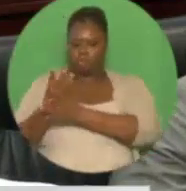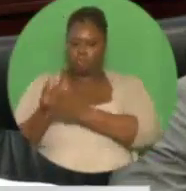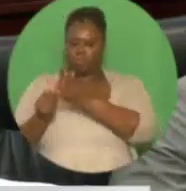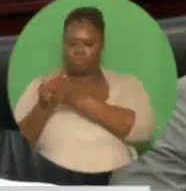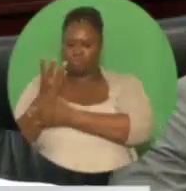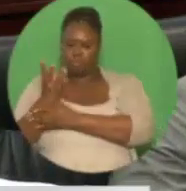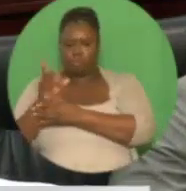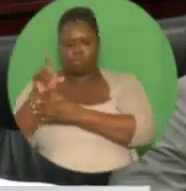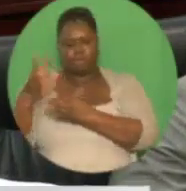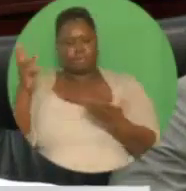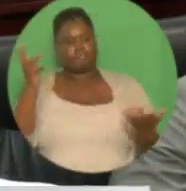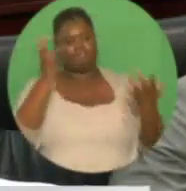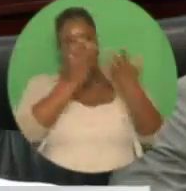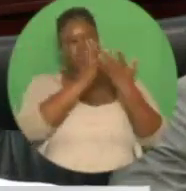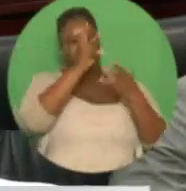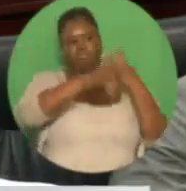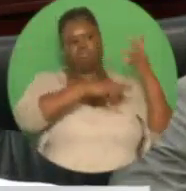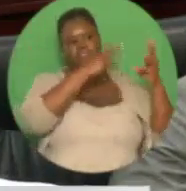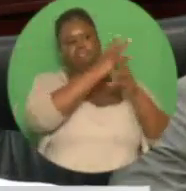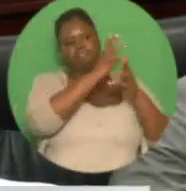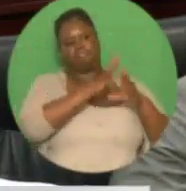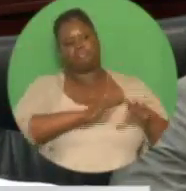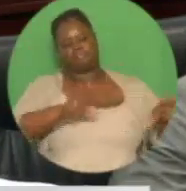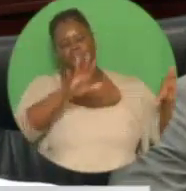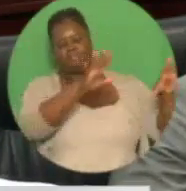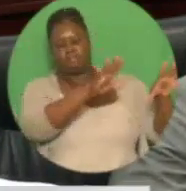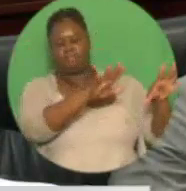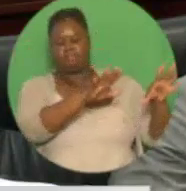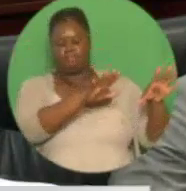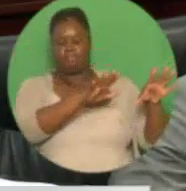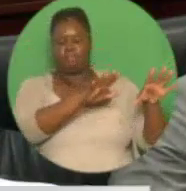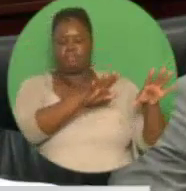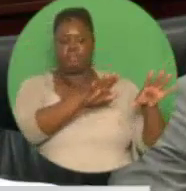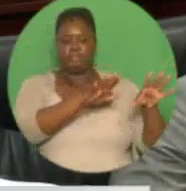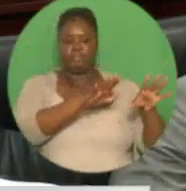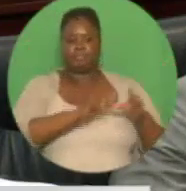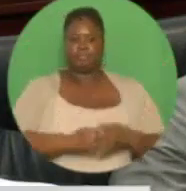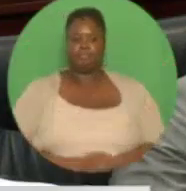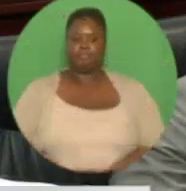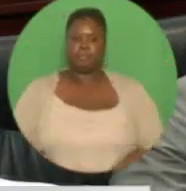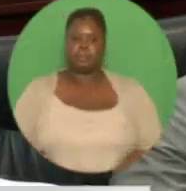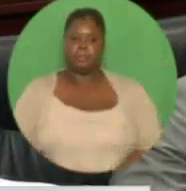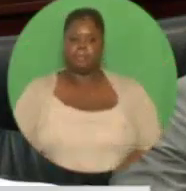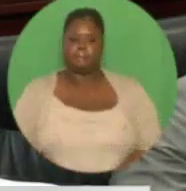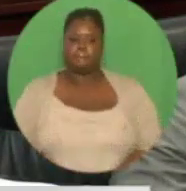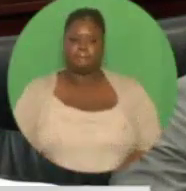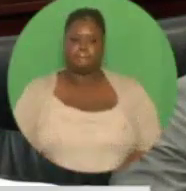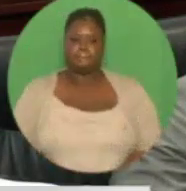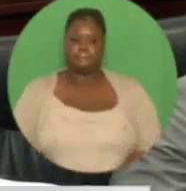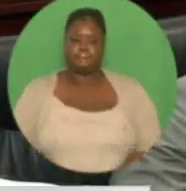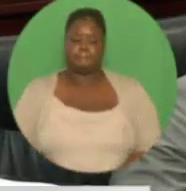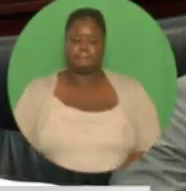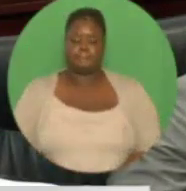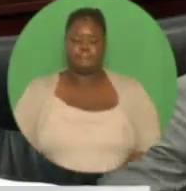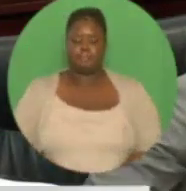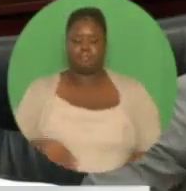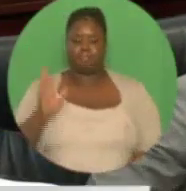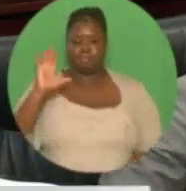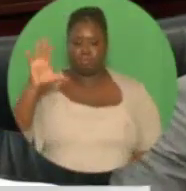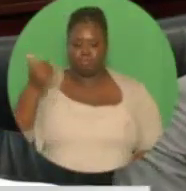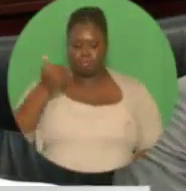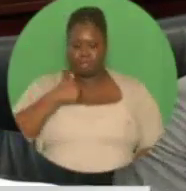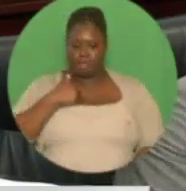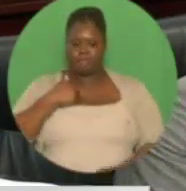million, will accommodate private businesses. There will also be facilities for canning, bottling, and freezing of finished